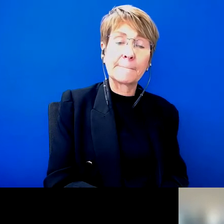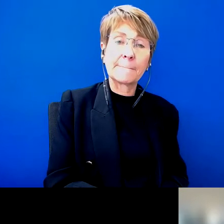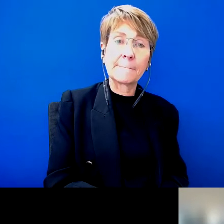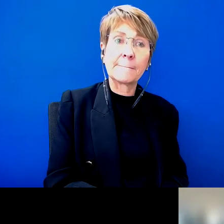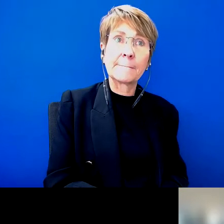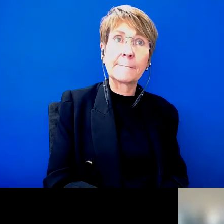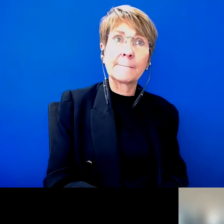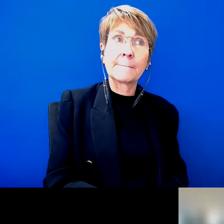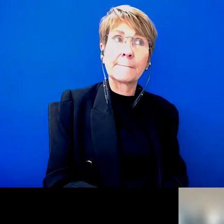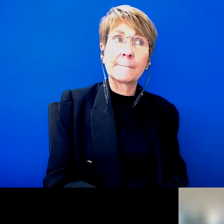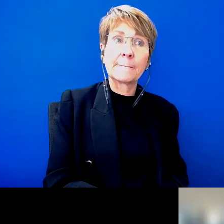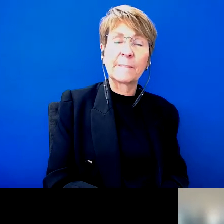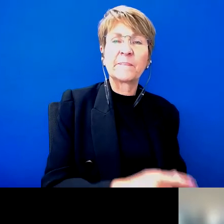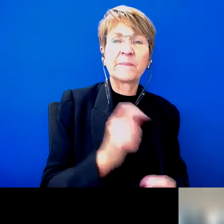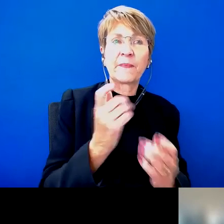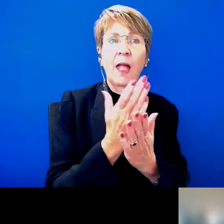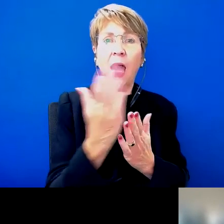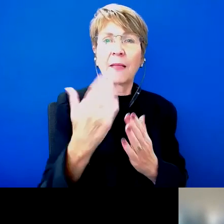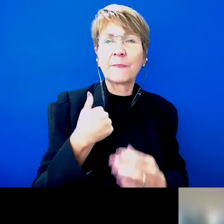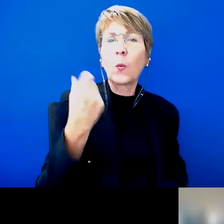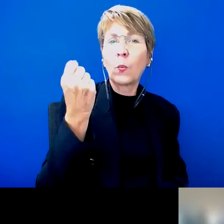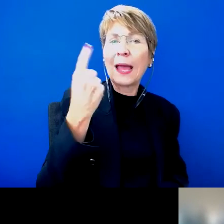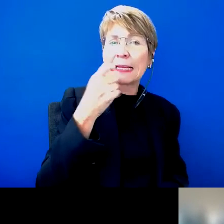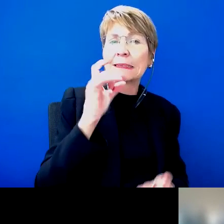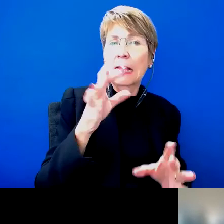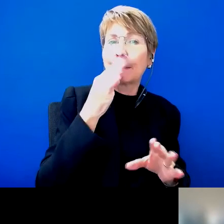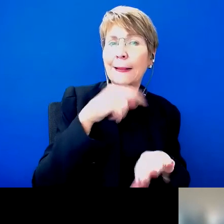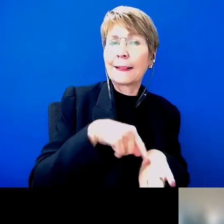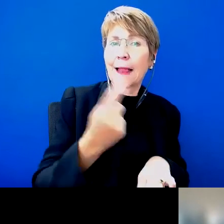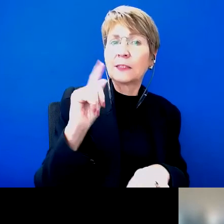And I won't keep it for too much longer because I'm mindful that we did start late as well.